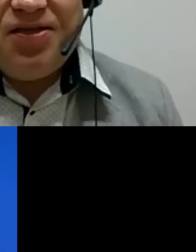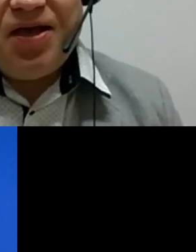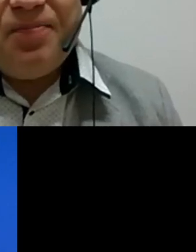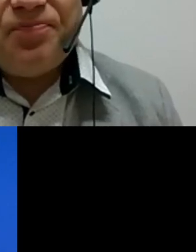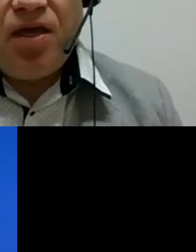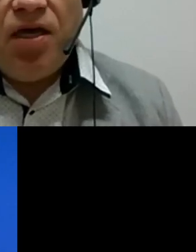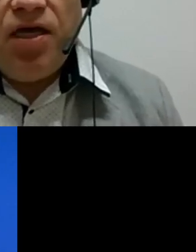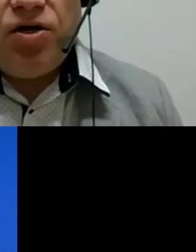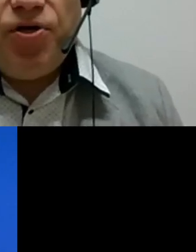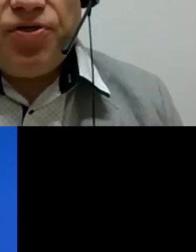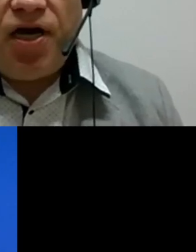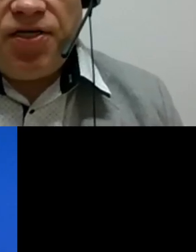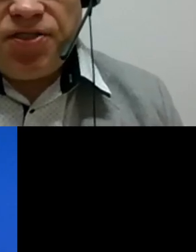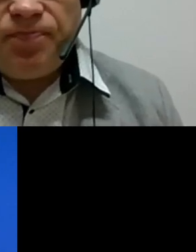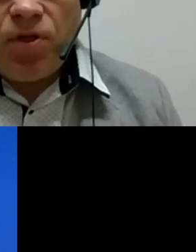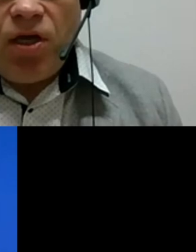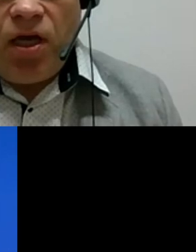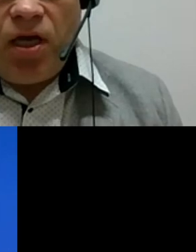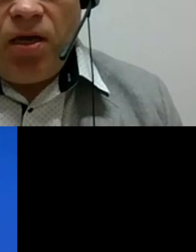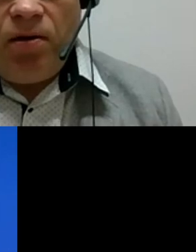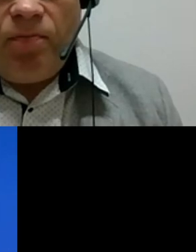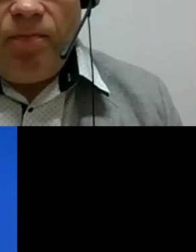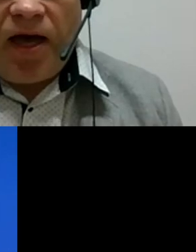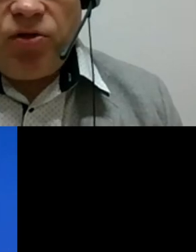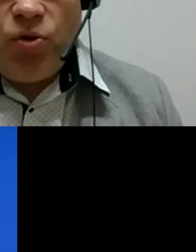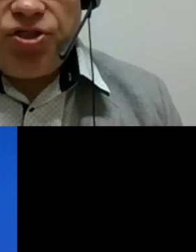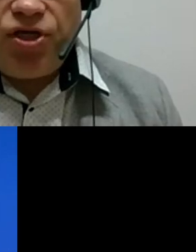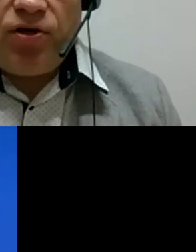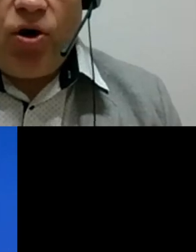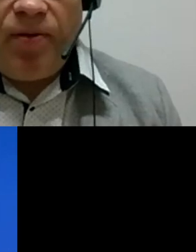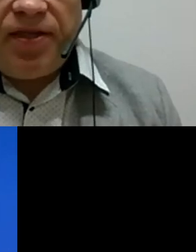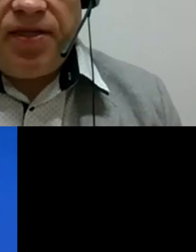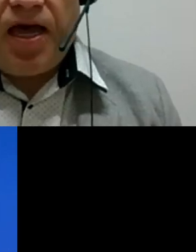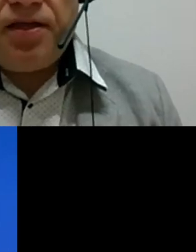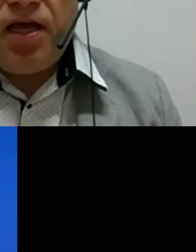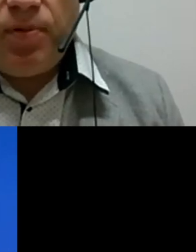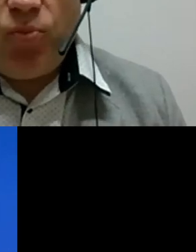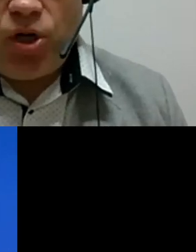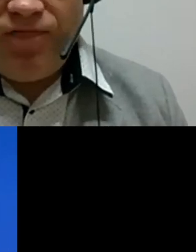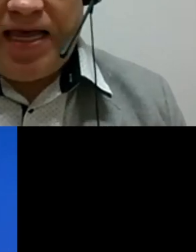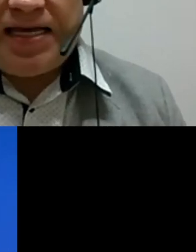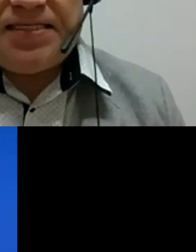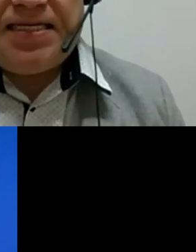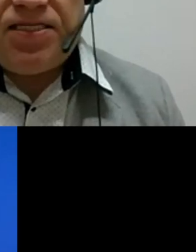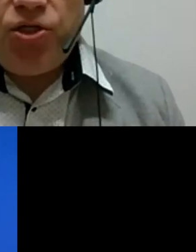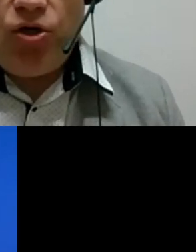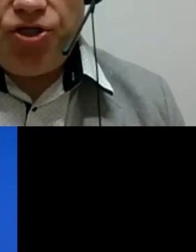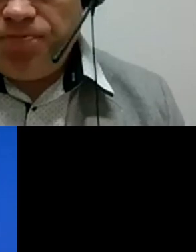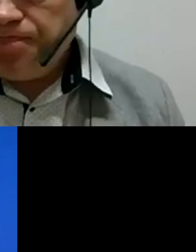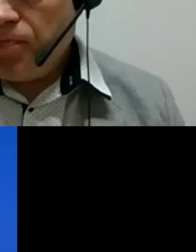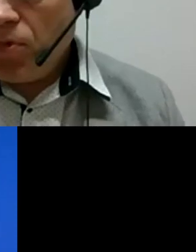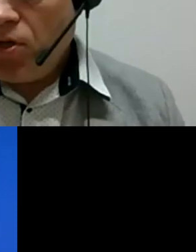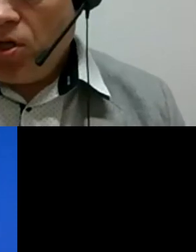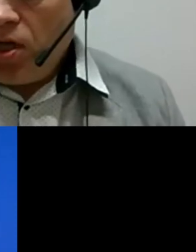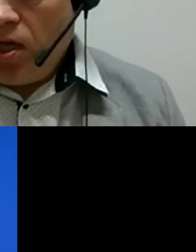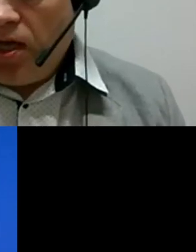in in computer science, but also when complementing that has been working with access technology.